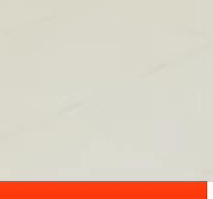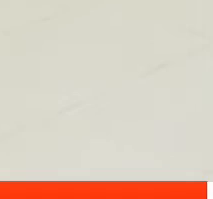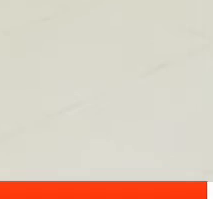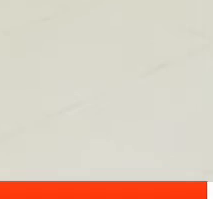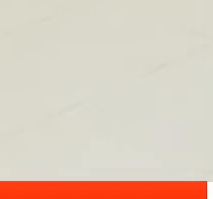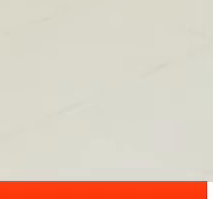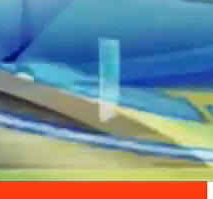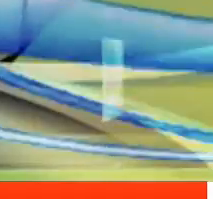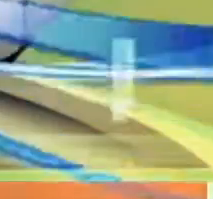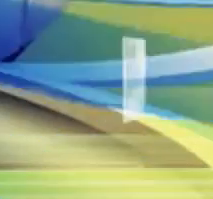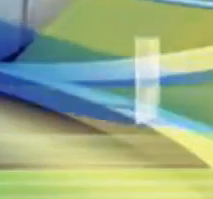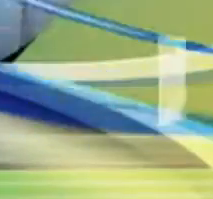TV.